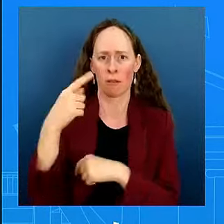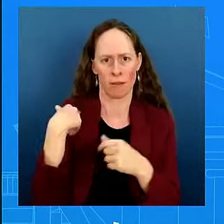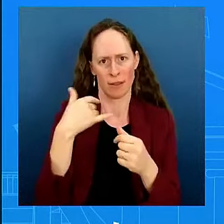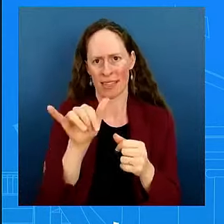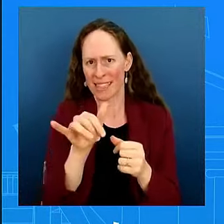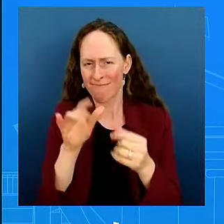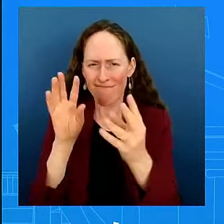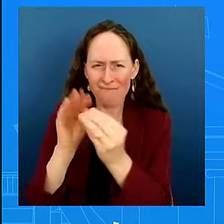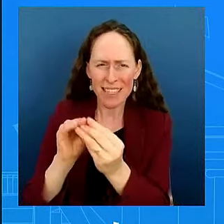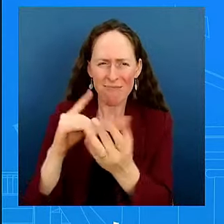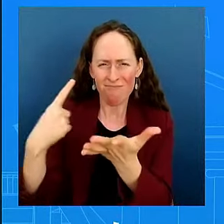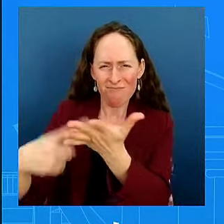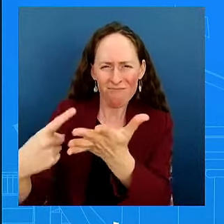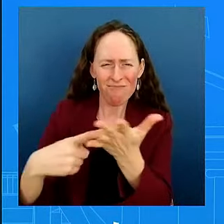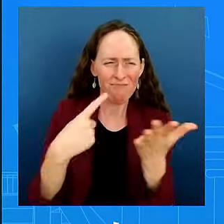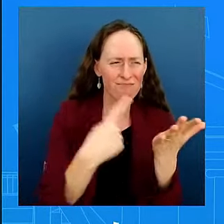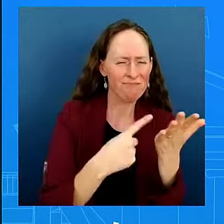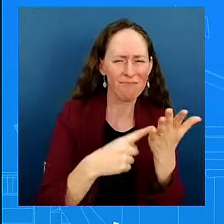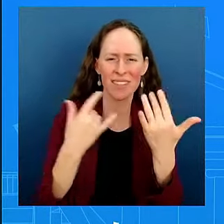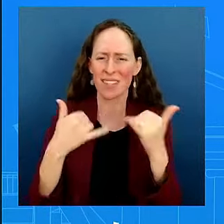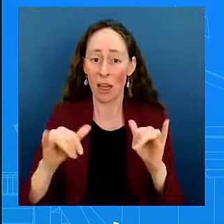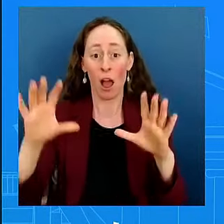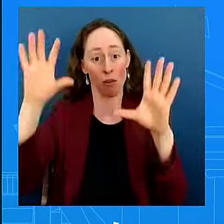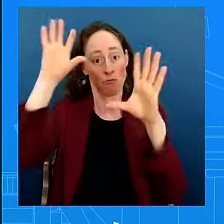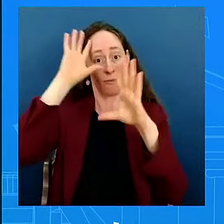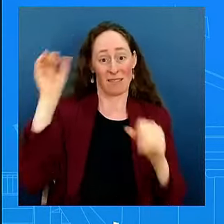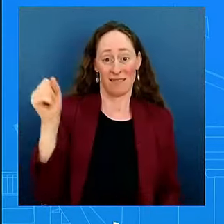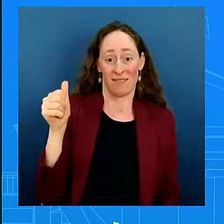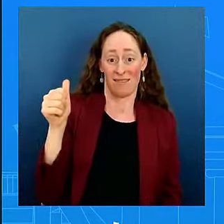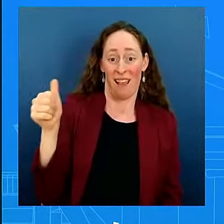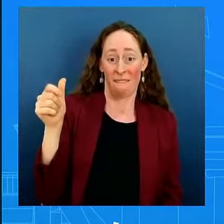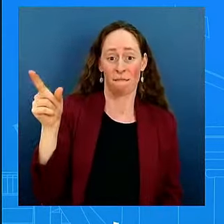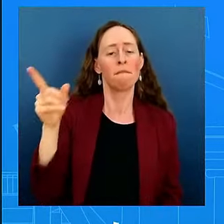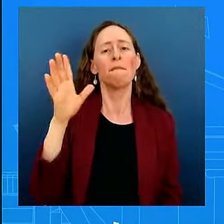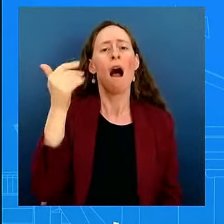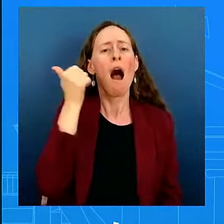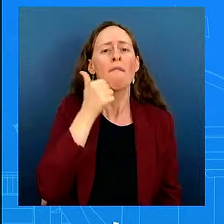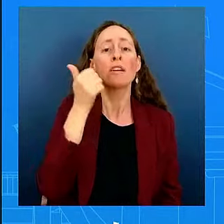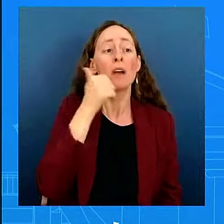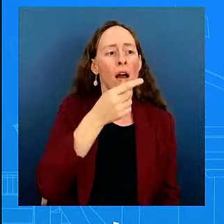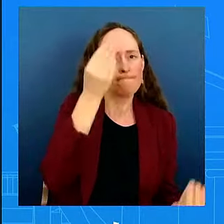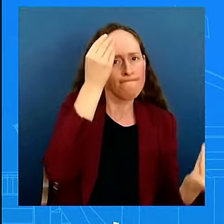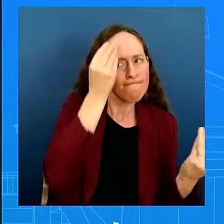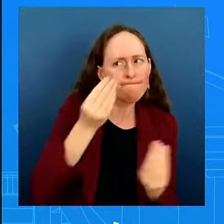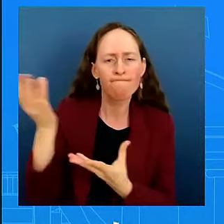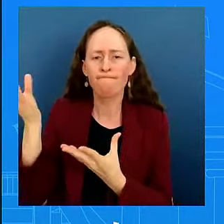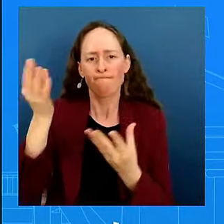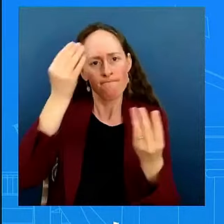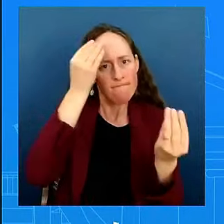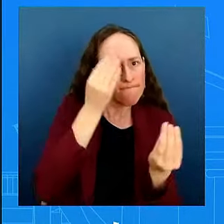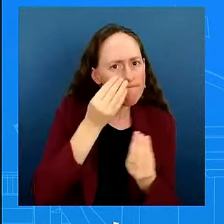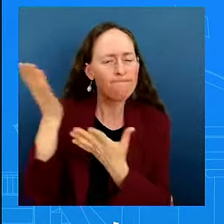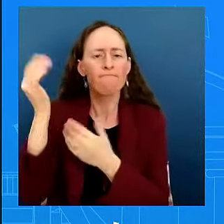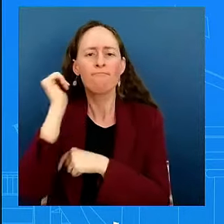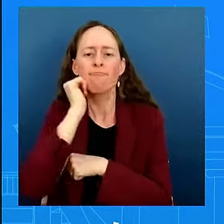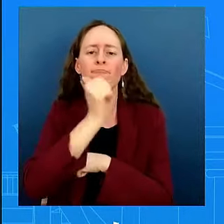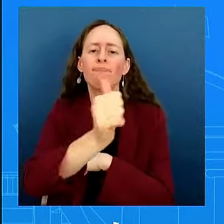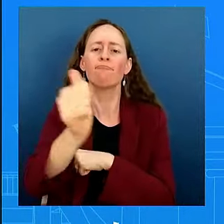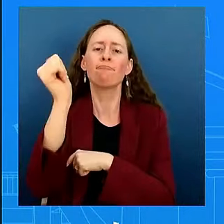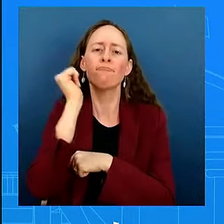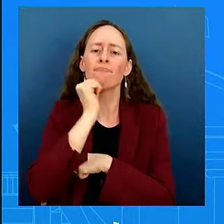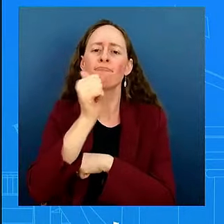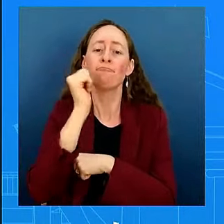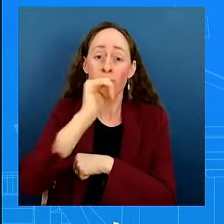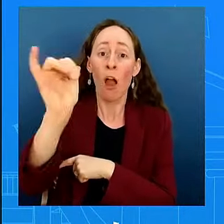updates from his team. He had the PDB this morning and got an update from his team then. And so he is and has had